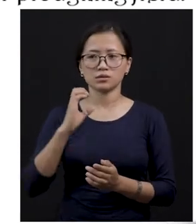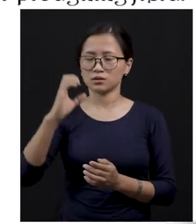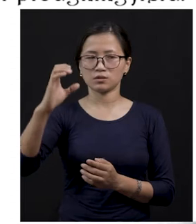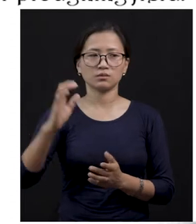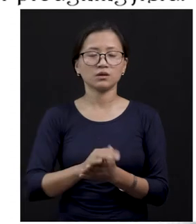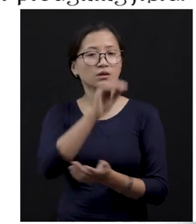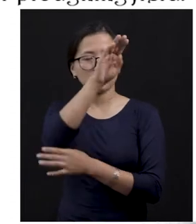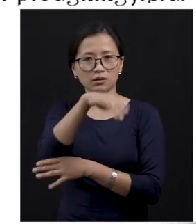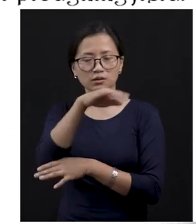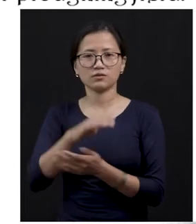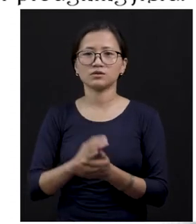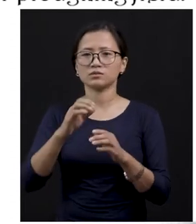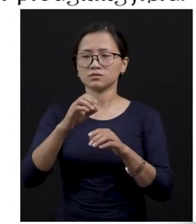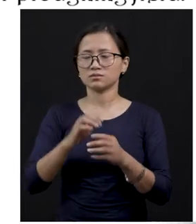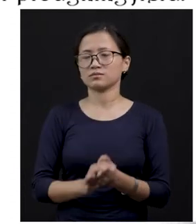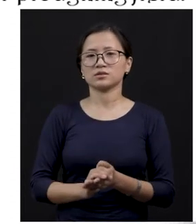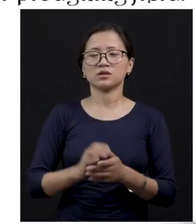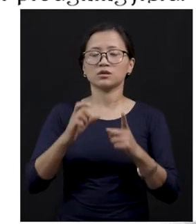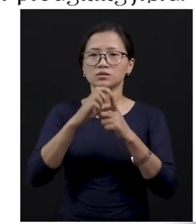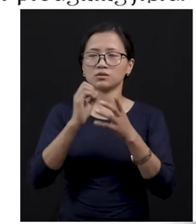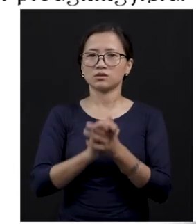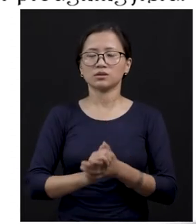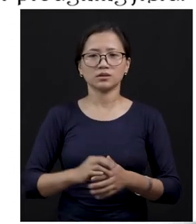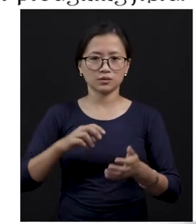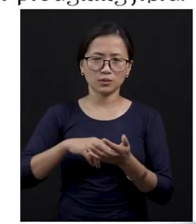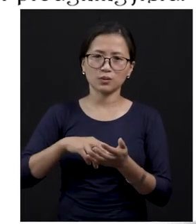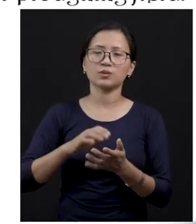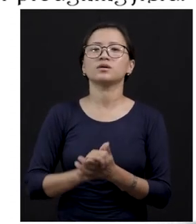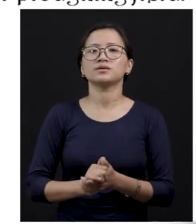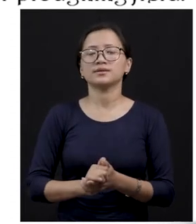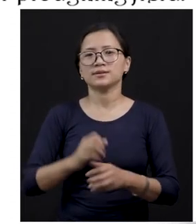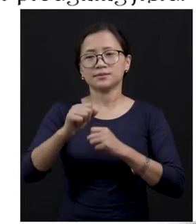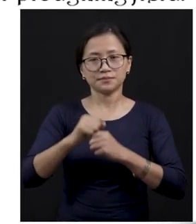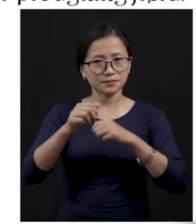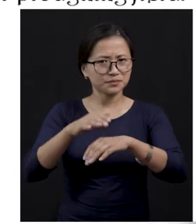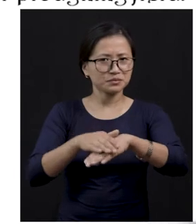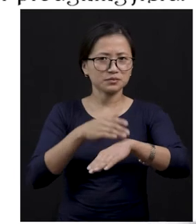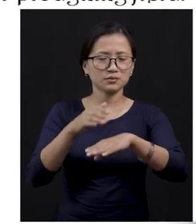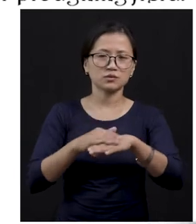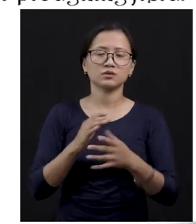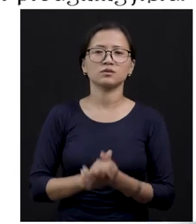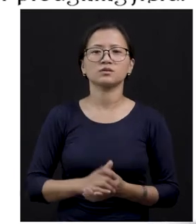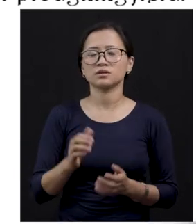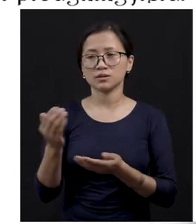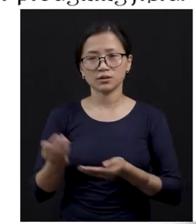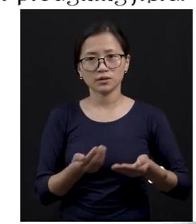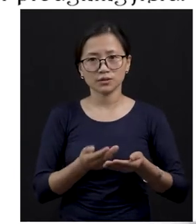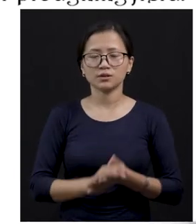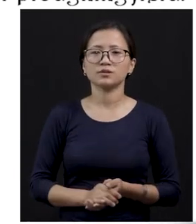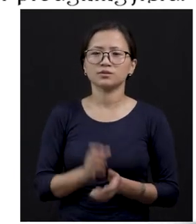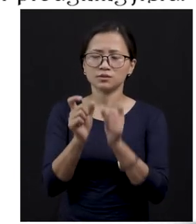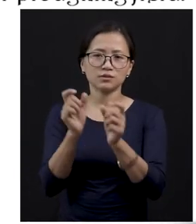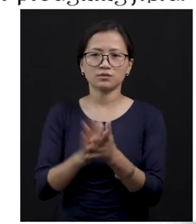are useful for carrying lots. These animals were used to carry people and other goods. Okay? And